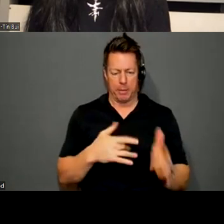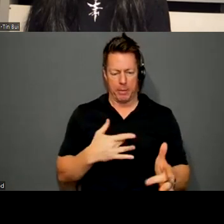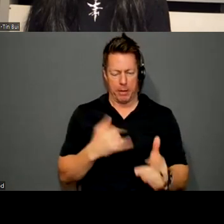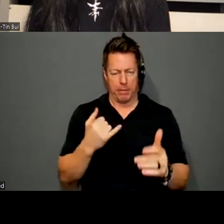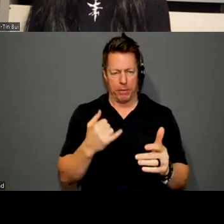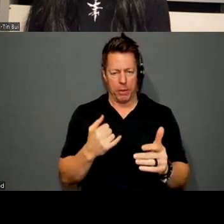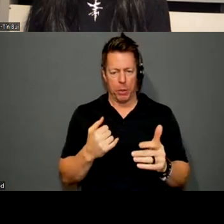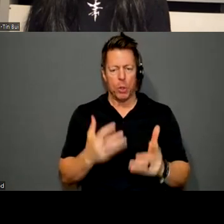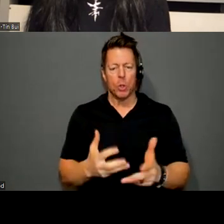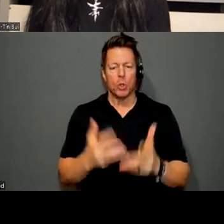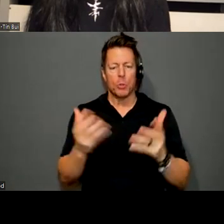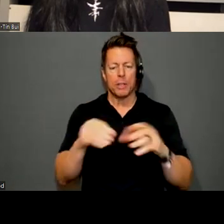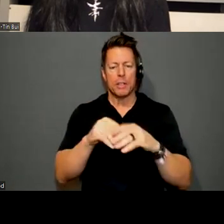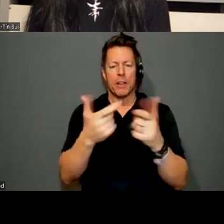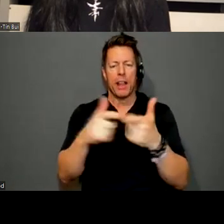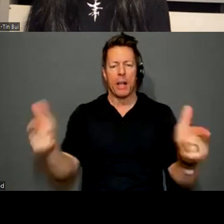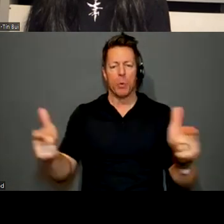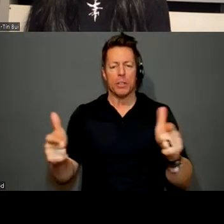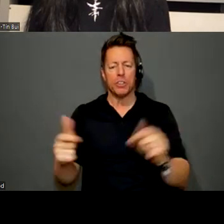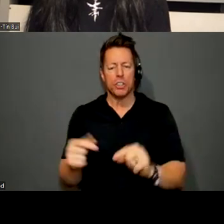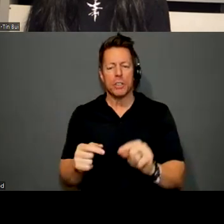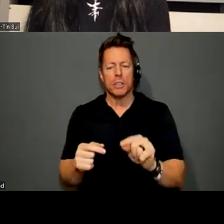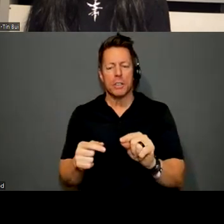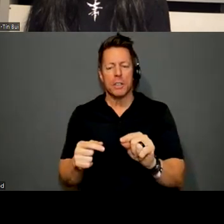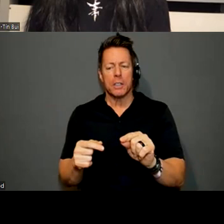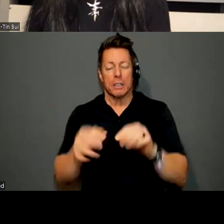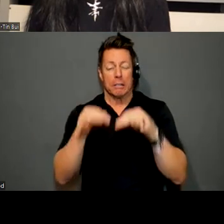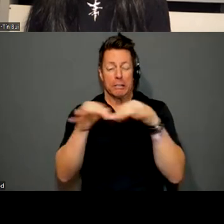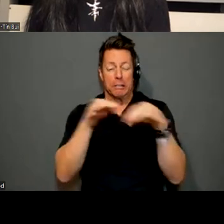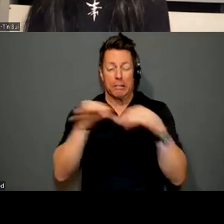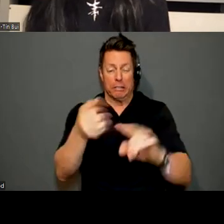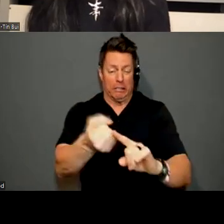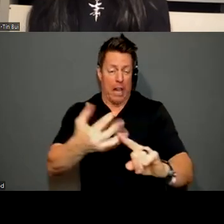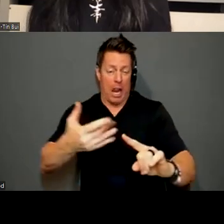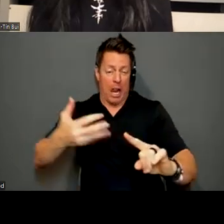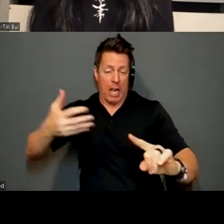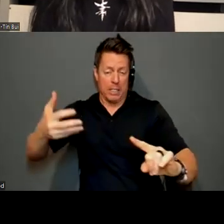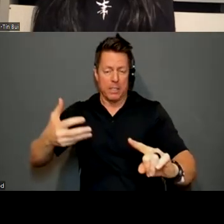too much in the language, you're scratching someone's itch for them when really they need to scratch it themselves.